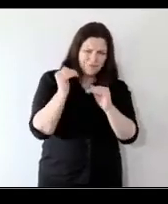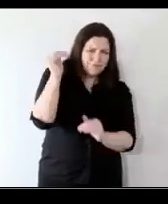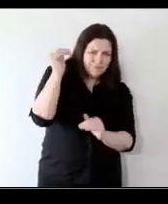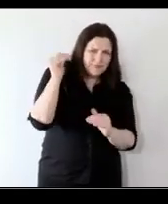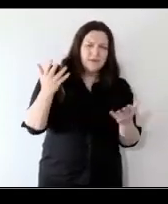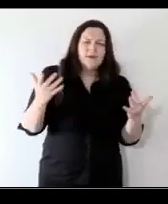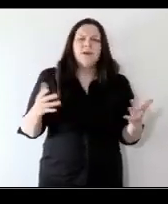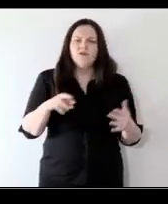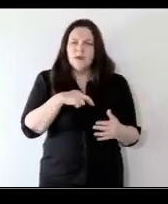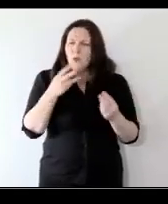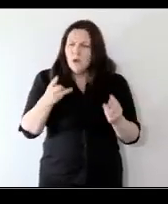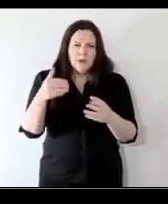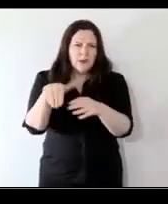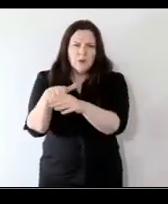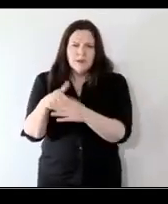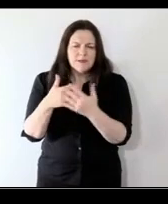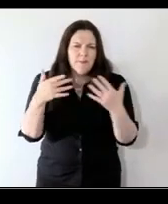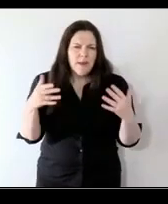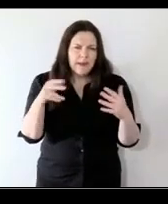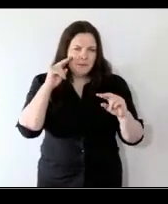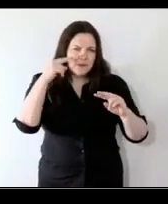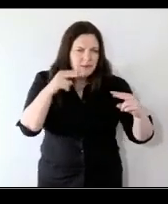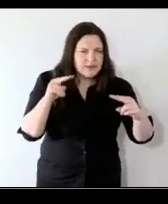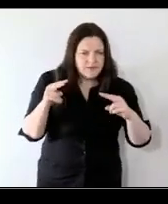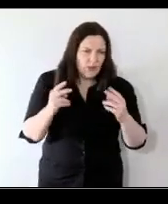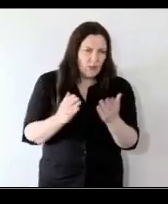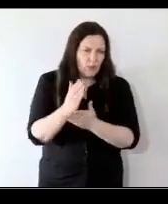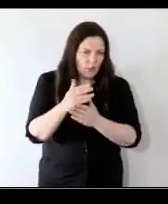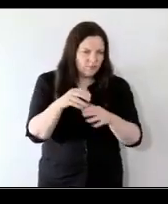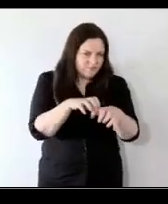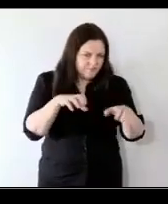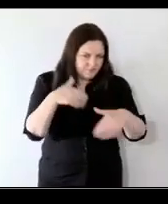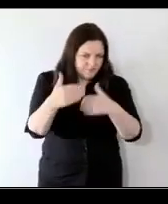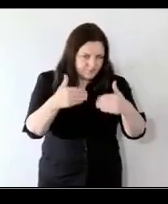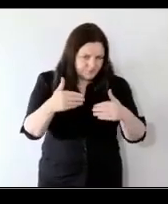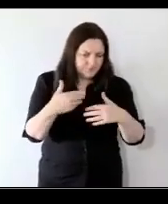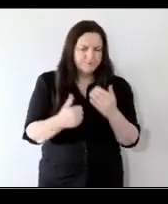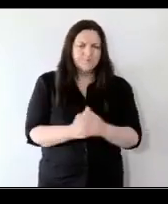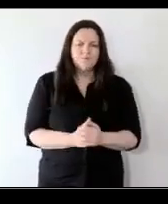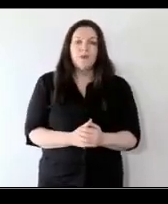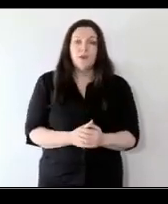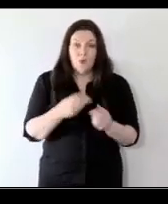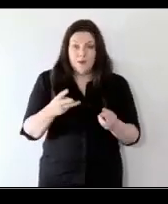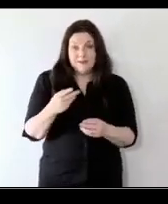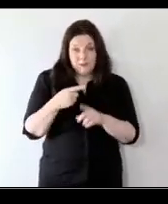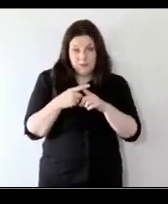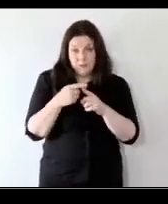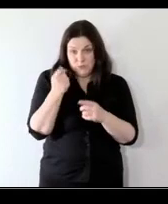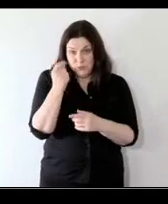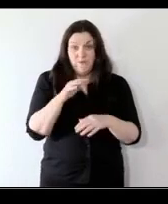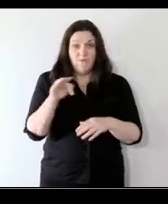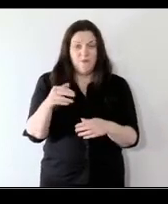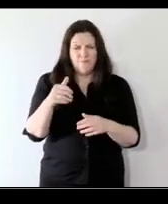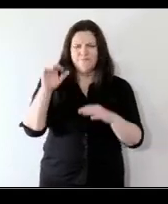experiences and perspectives this week over all of the sessions. You're going to hear shortly from the amazing Professor Kate